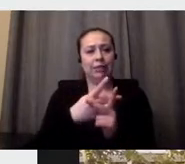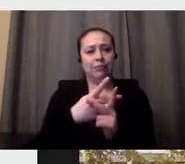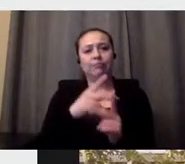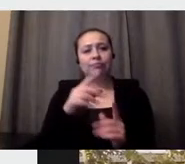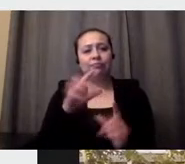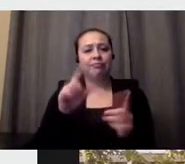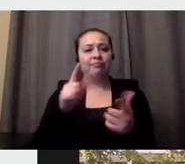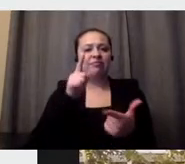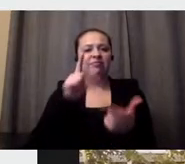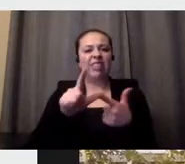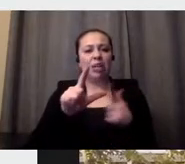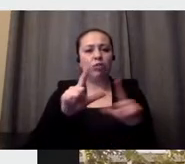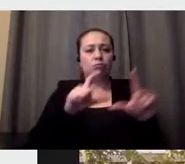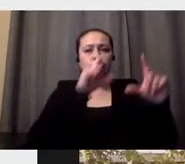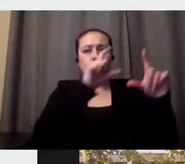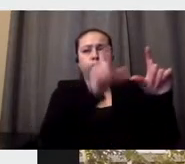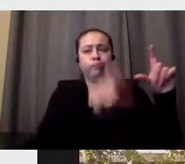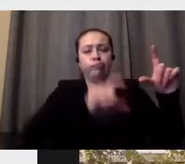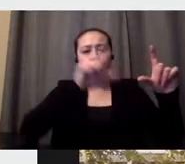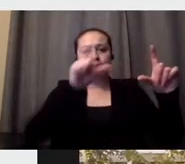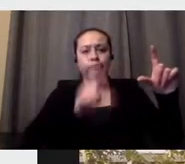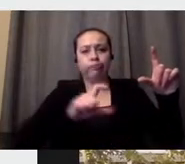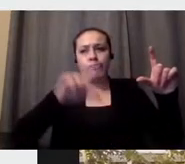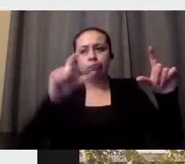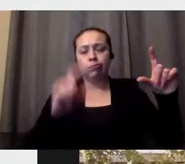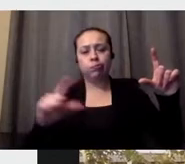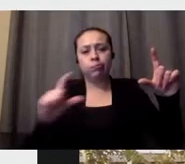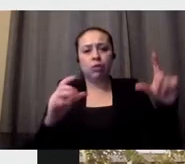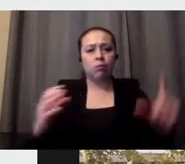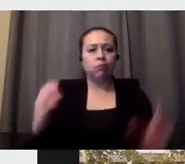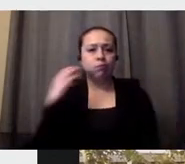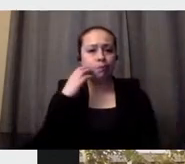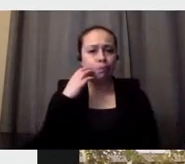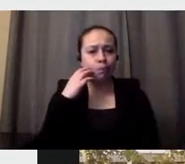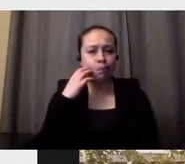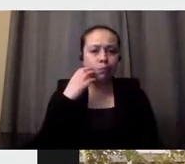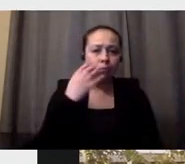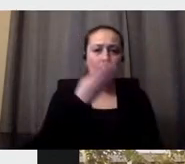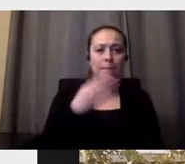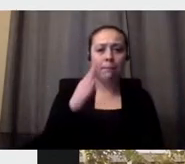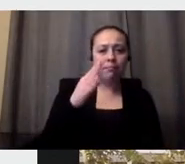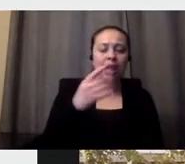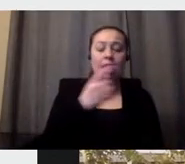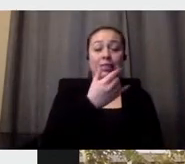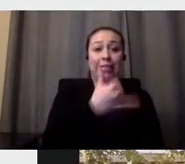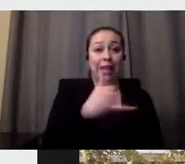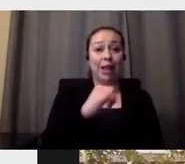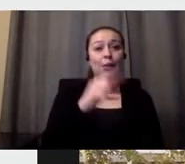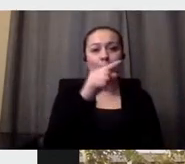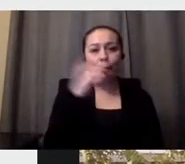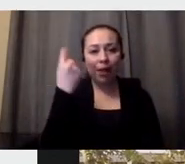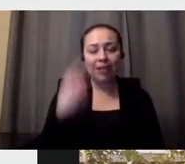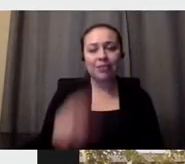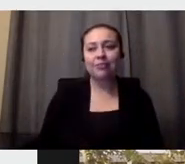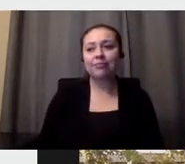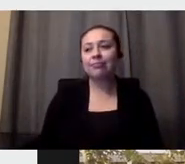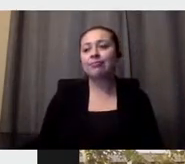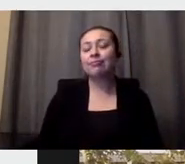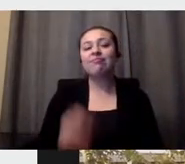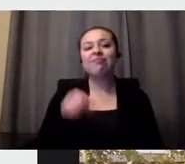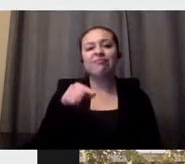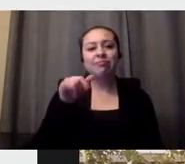has already a hundred years old. And just for the record, the architect that